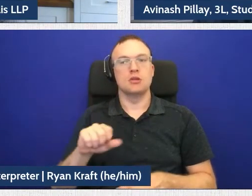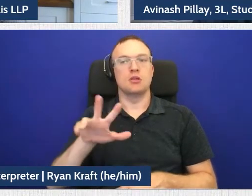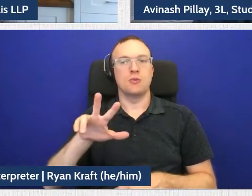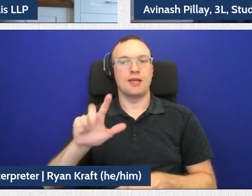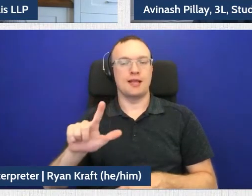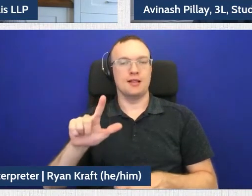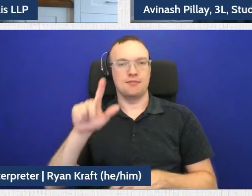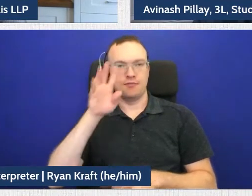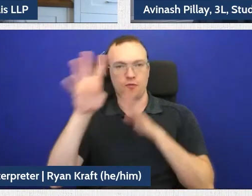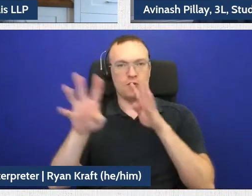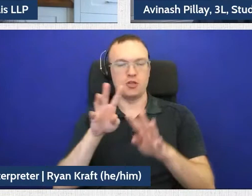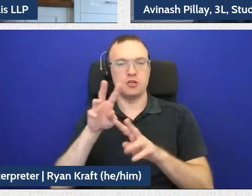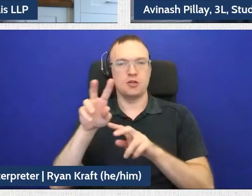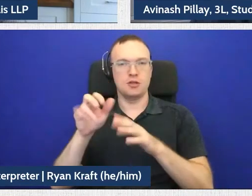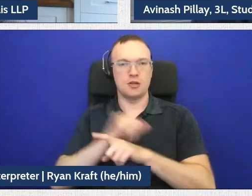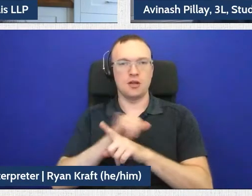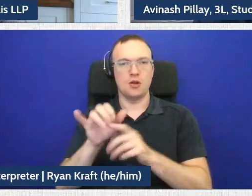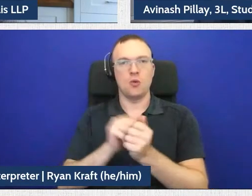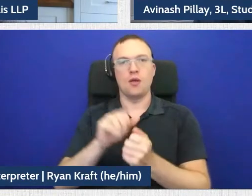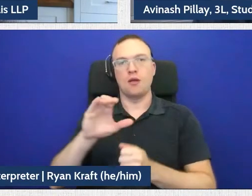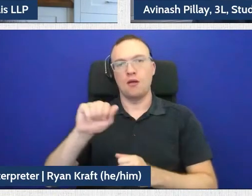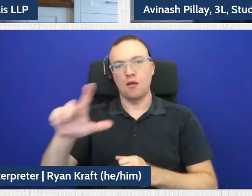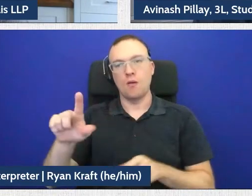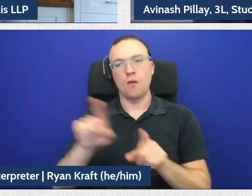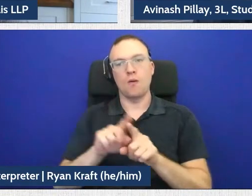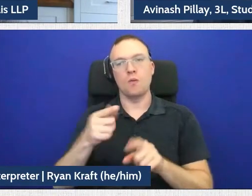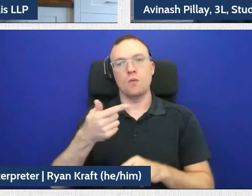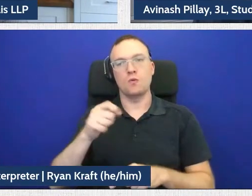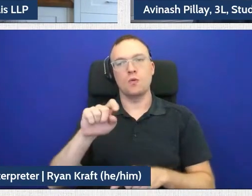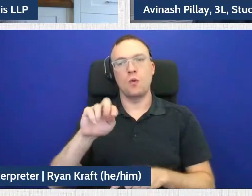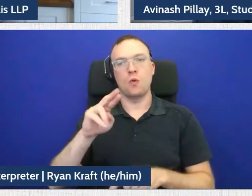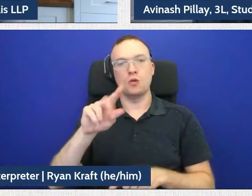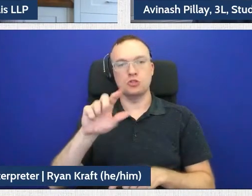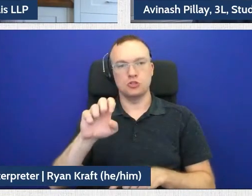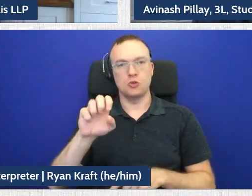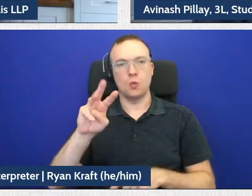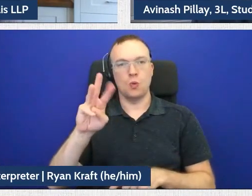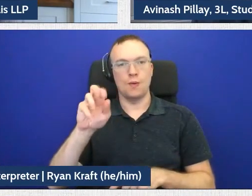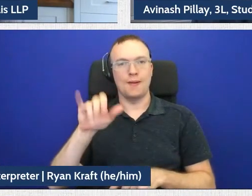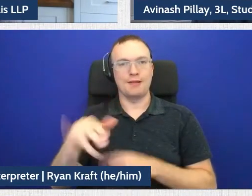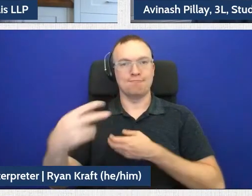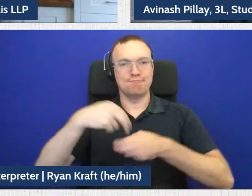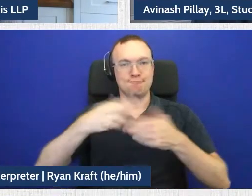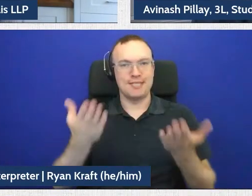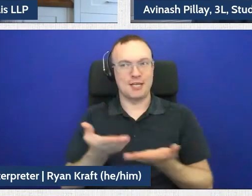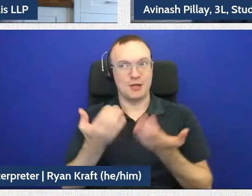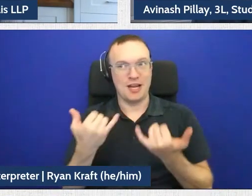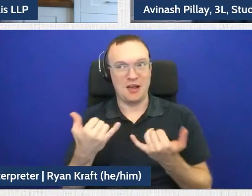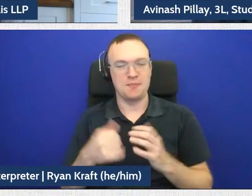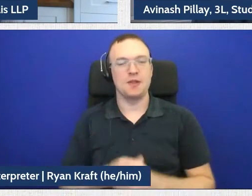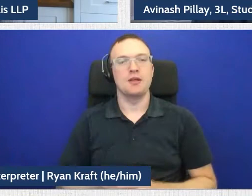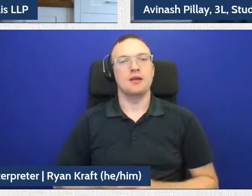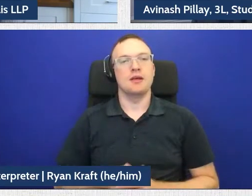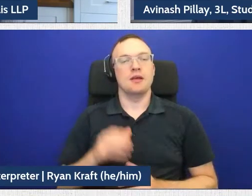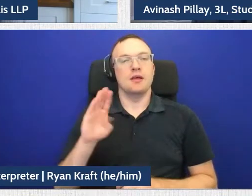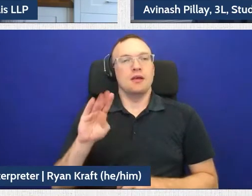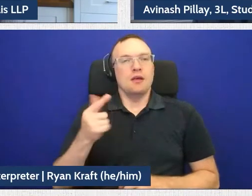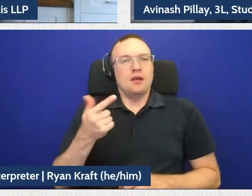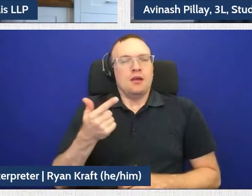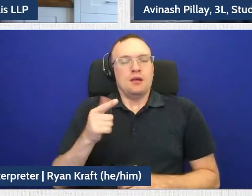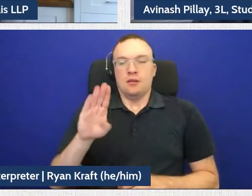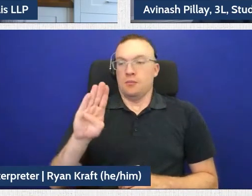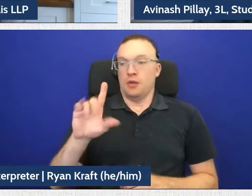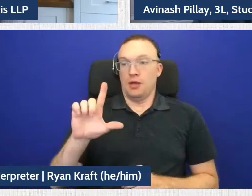BLG in the Confident Analytics Lab, as well as George Ray, who is joining me on screen right now. After the BLG presentation is